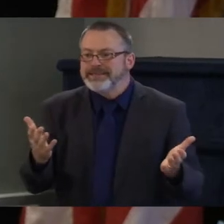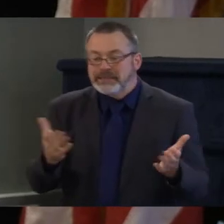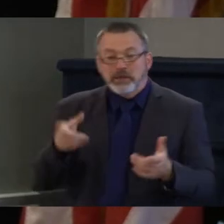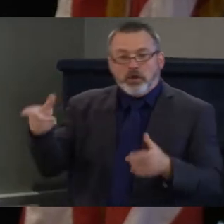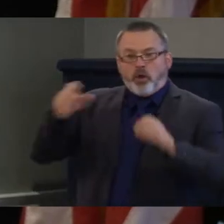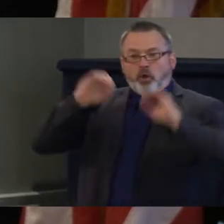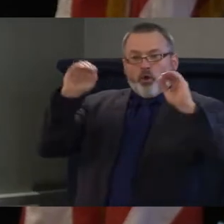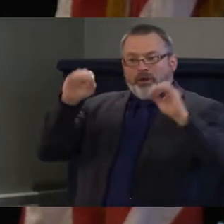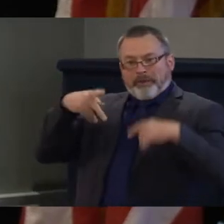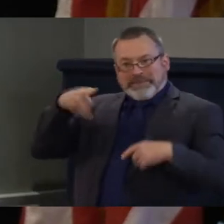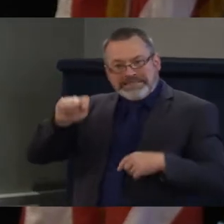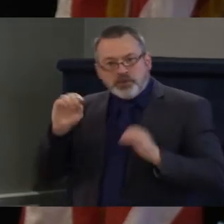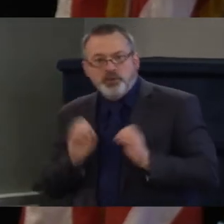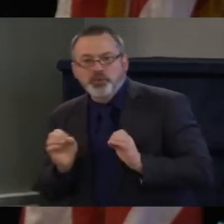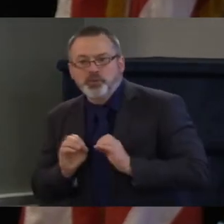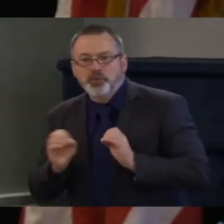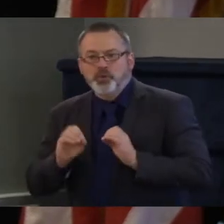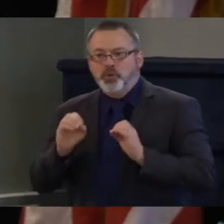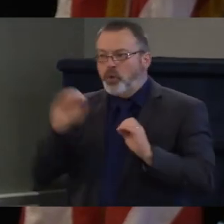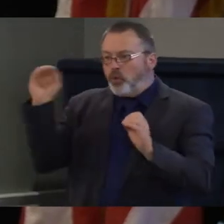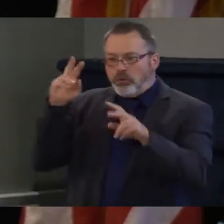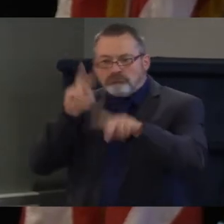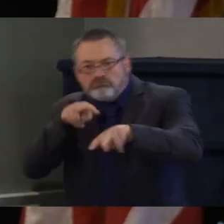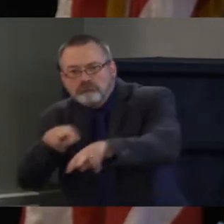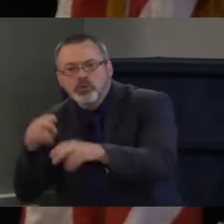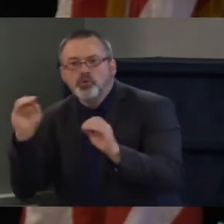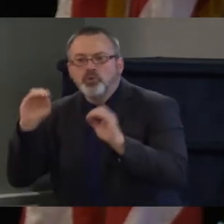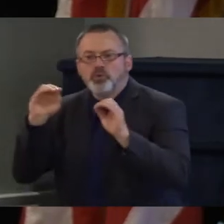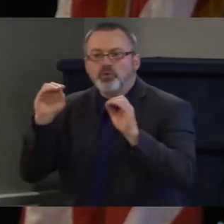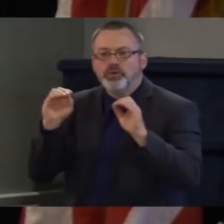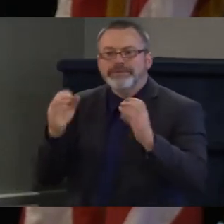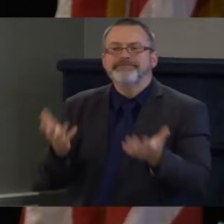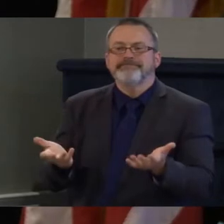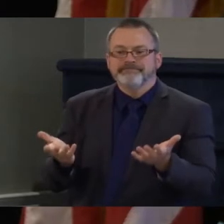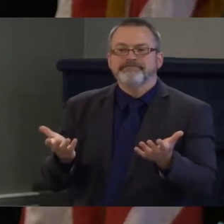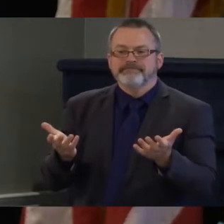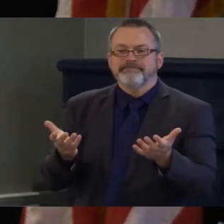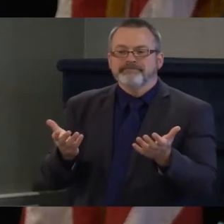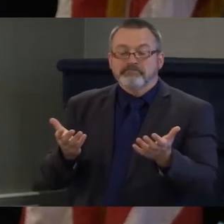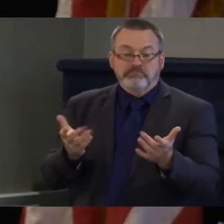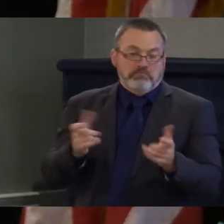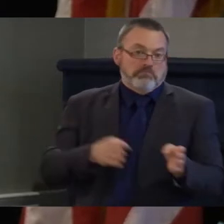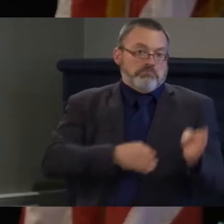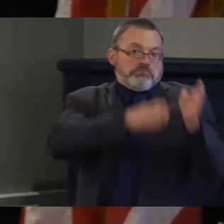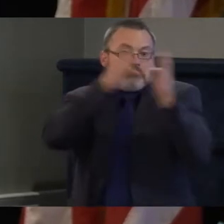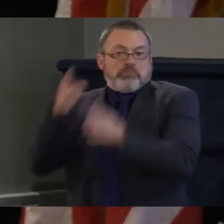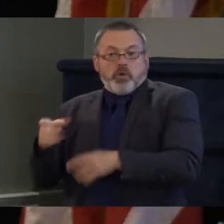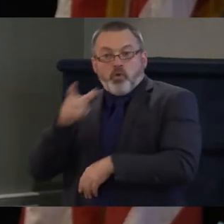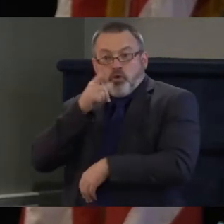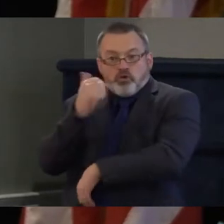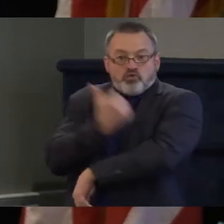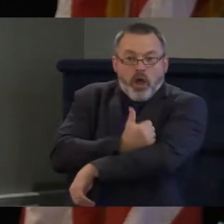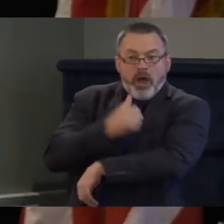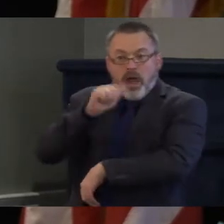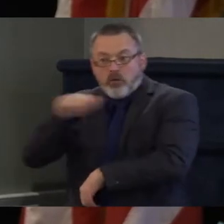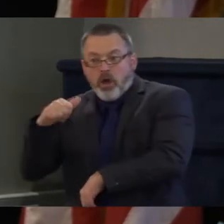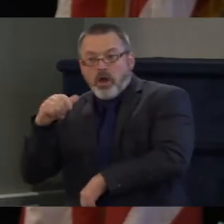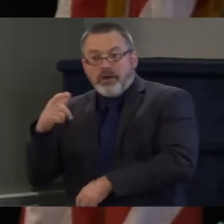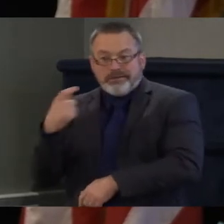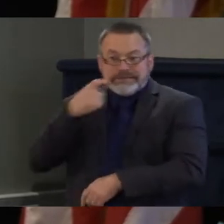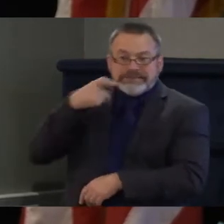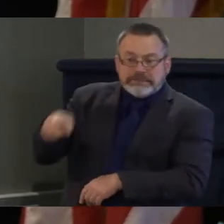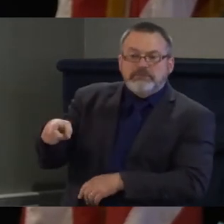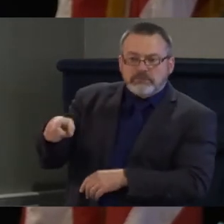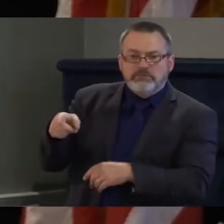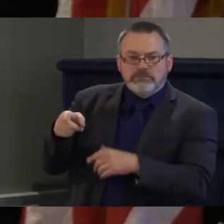folks who are committing crimes because of addiction versus real, really, really sick people who don't